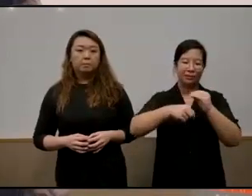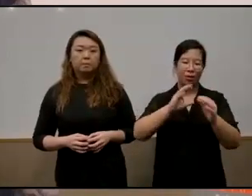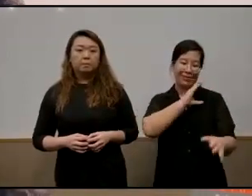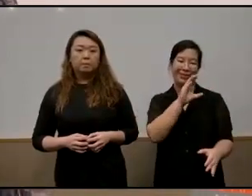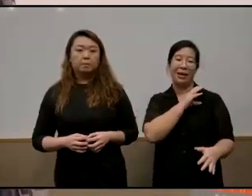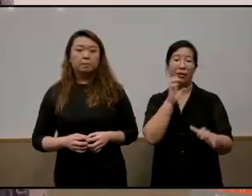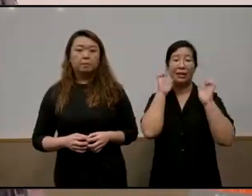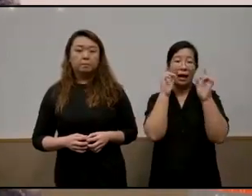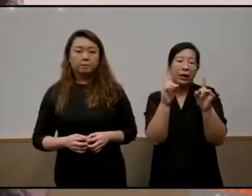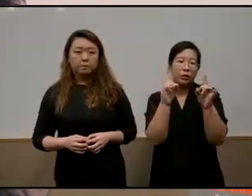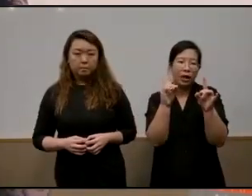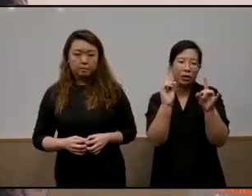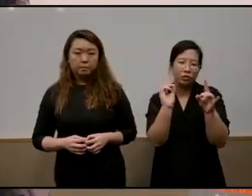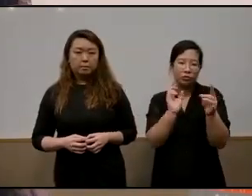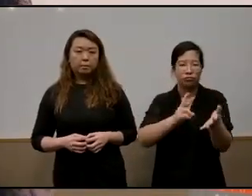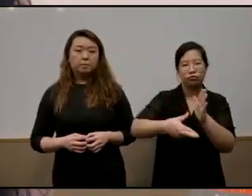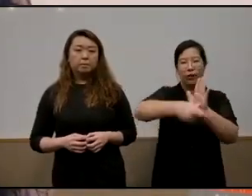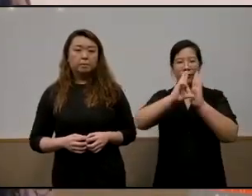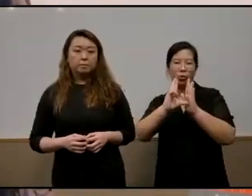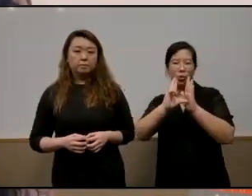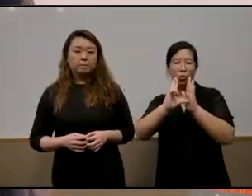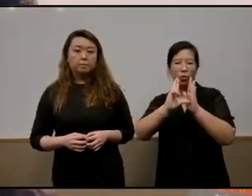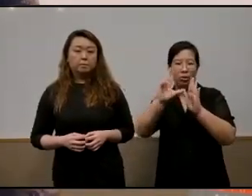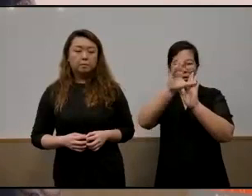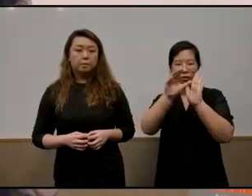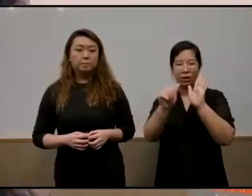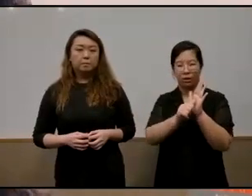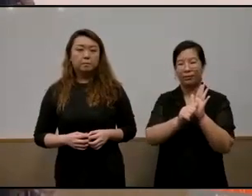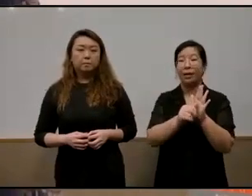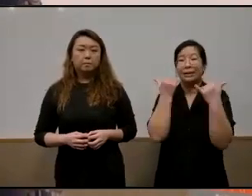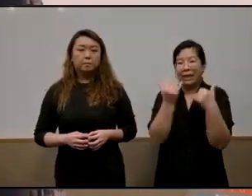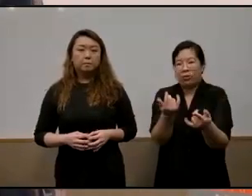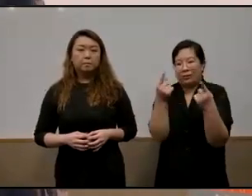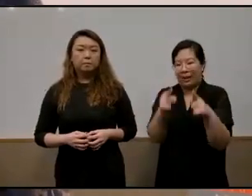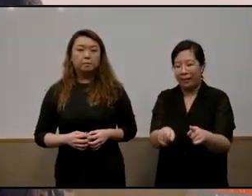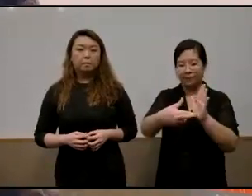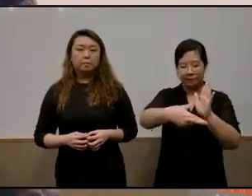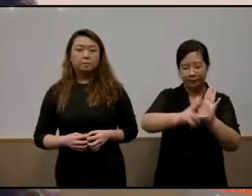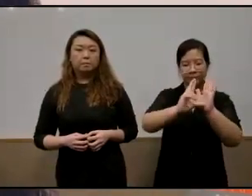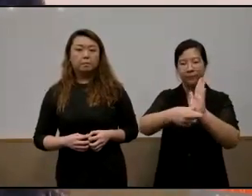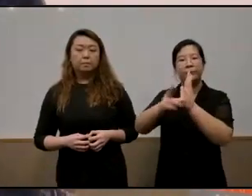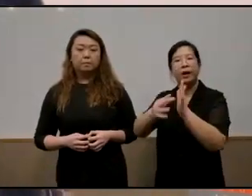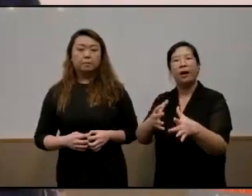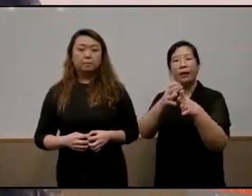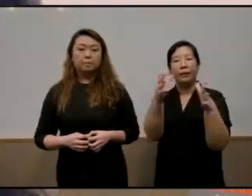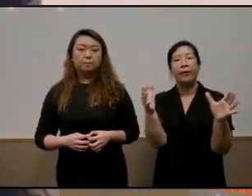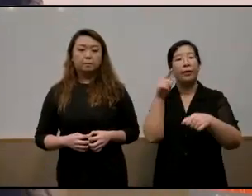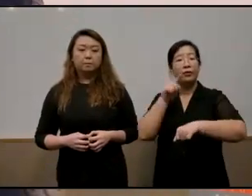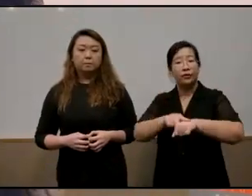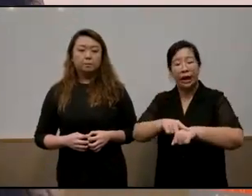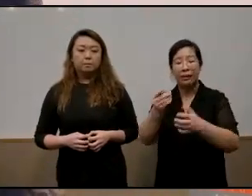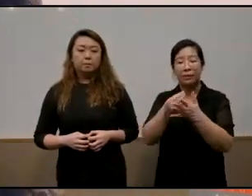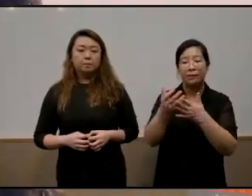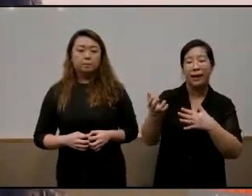and curriculum citizenship curriculum and it's happening and there's a lot of time spent in not only building